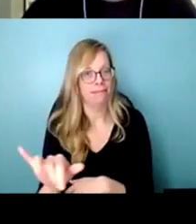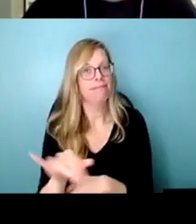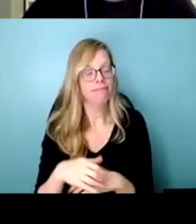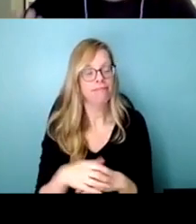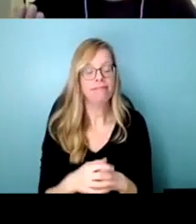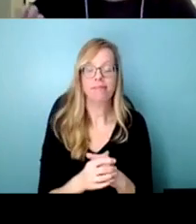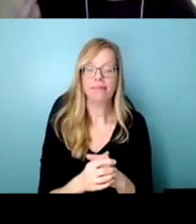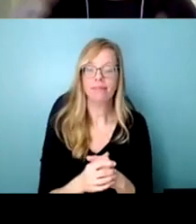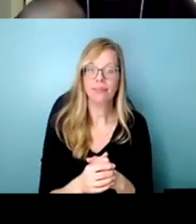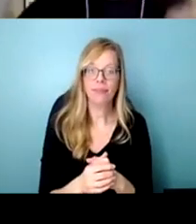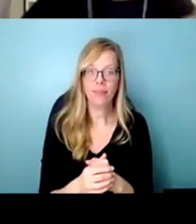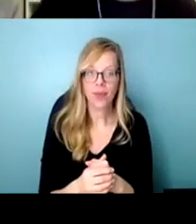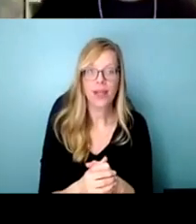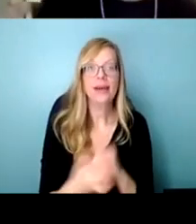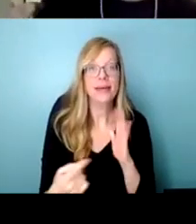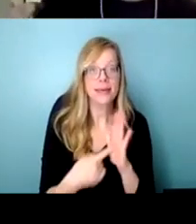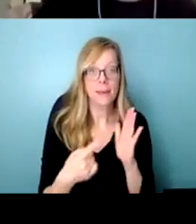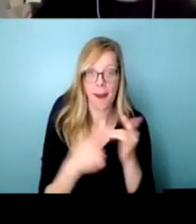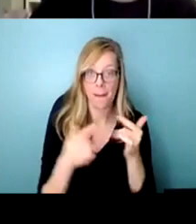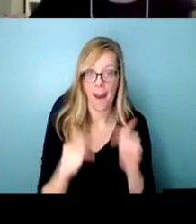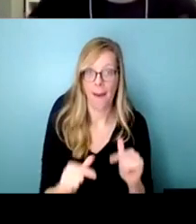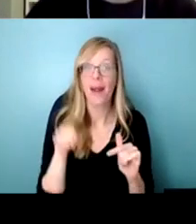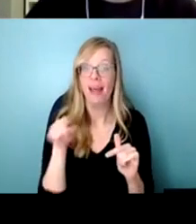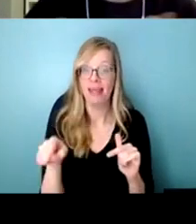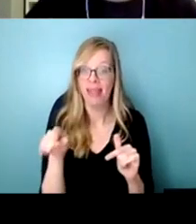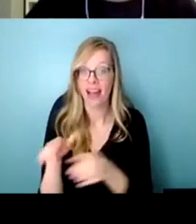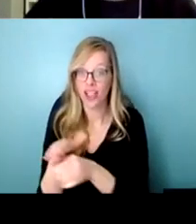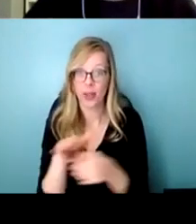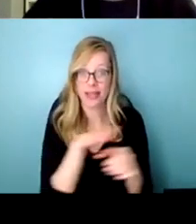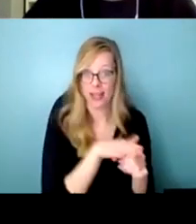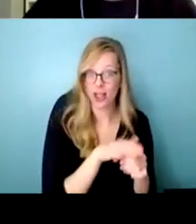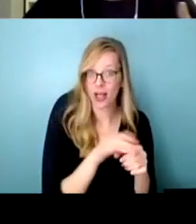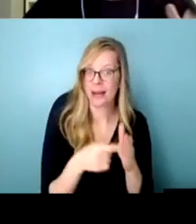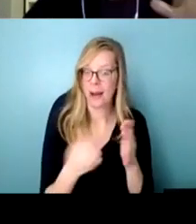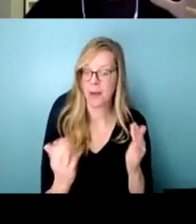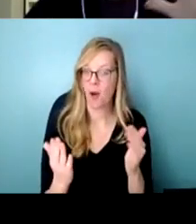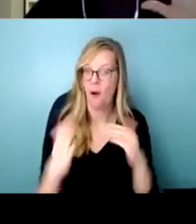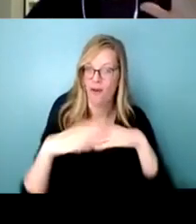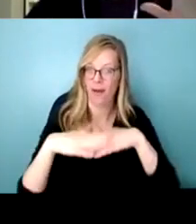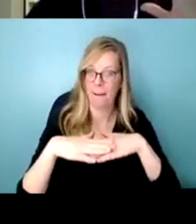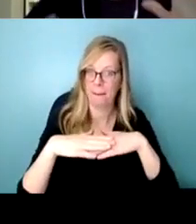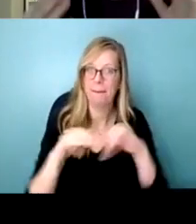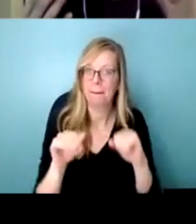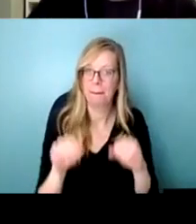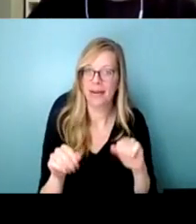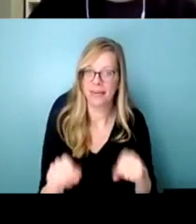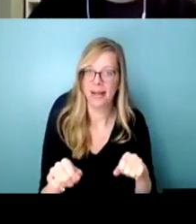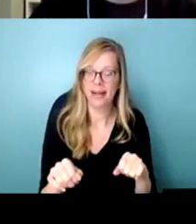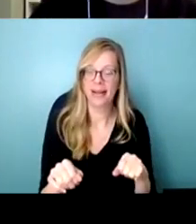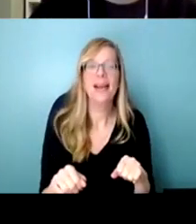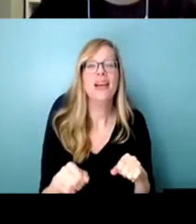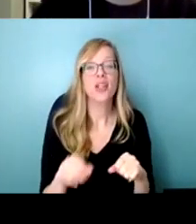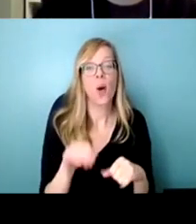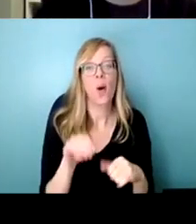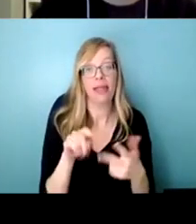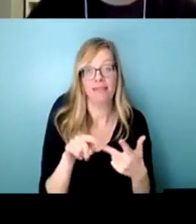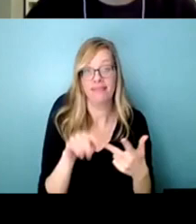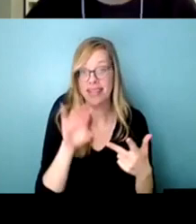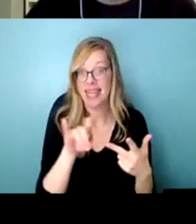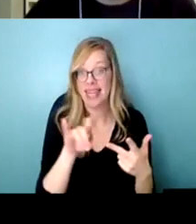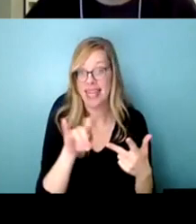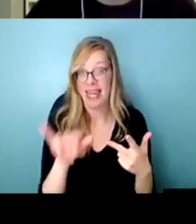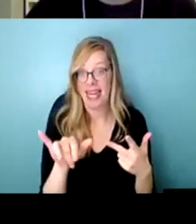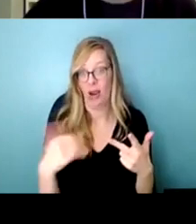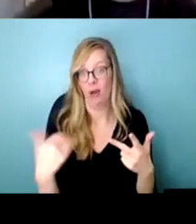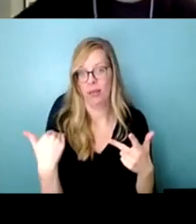those jurisdictions can overlap so for example um the even though the the city is responsible for